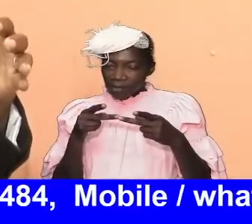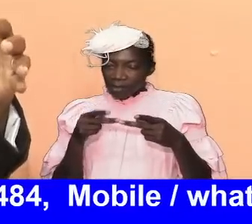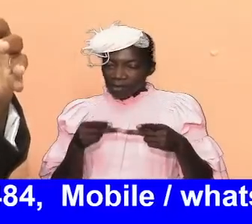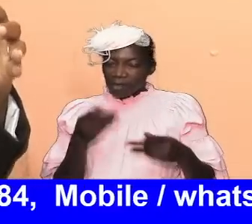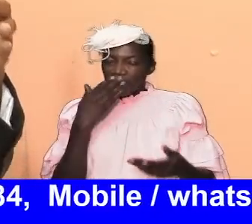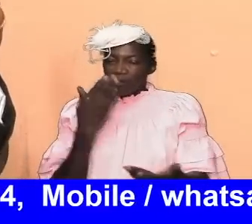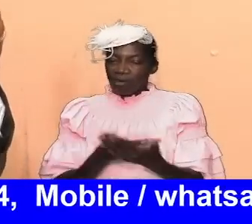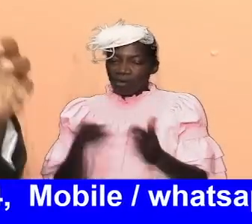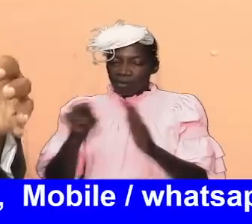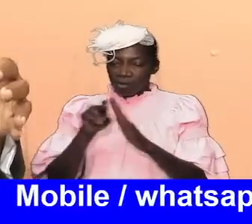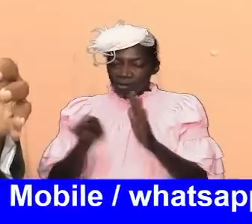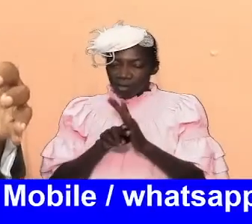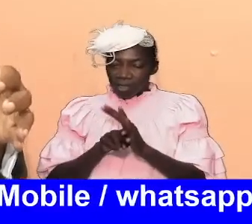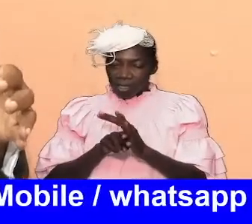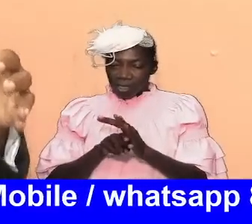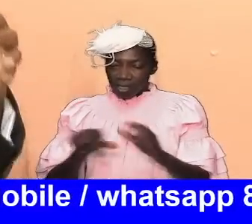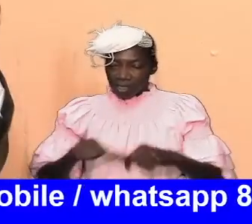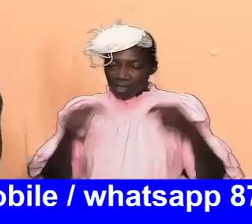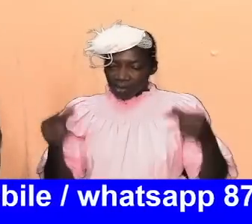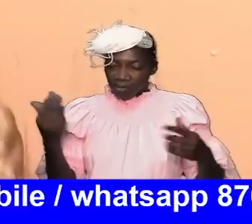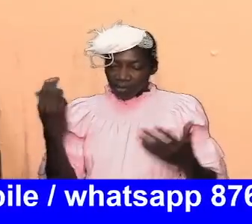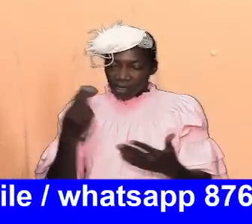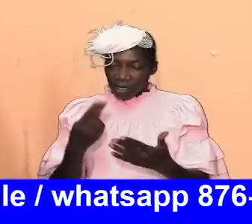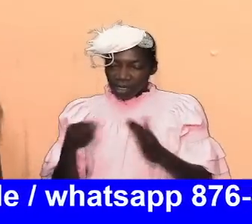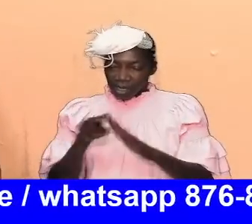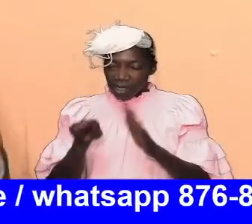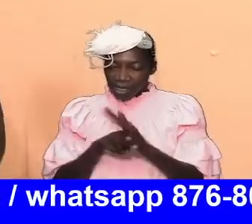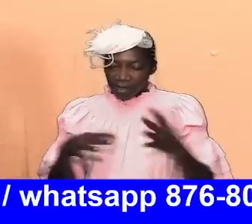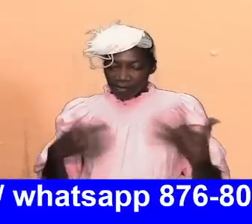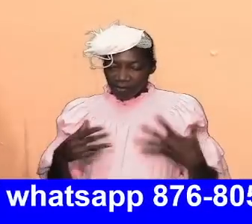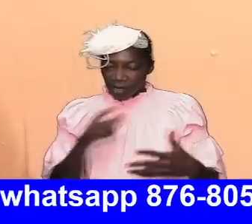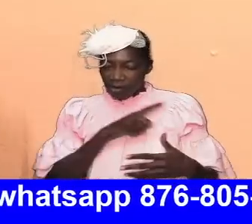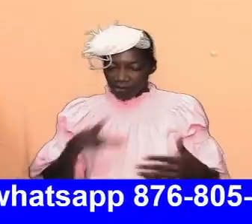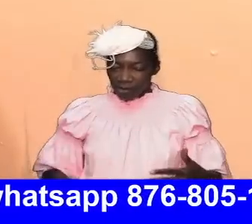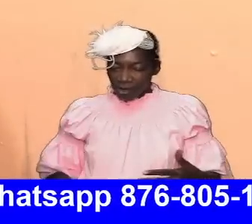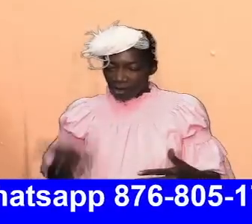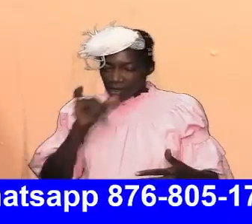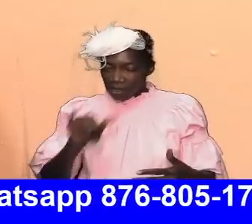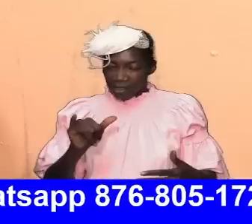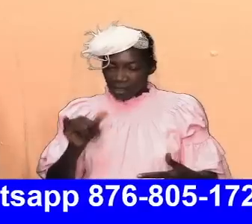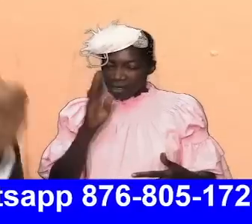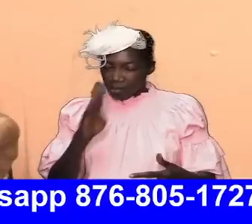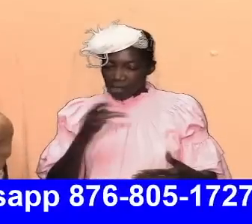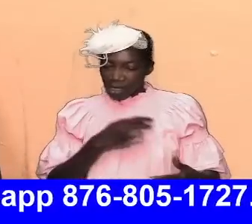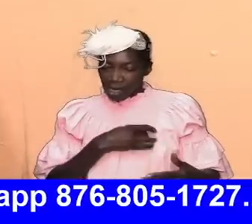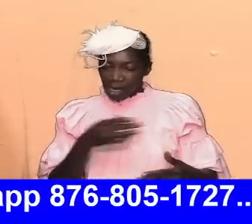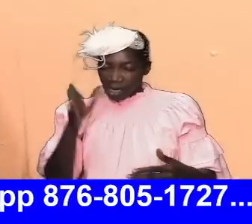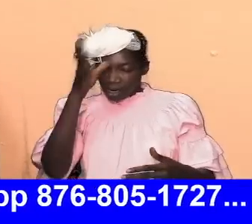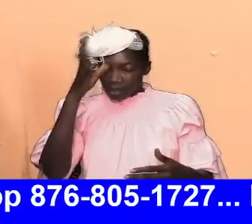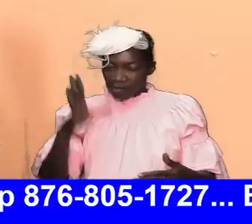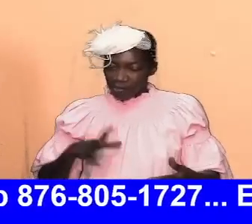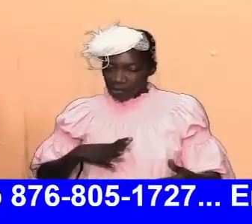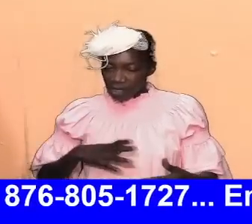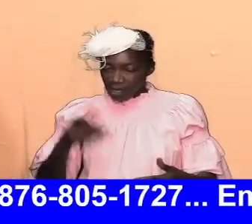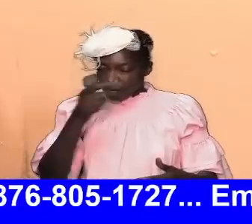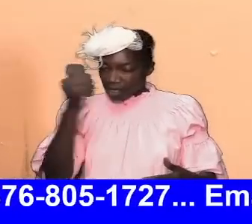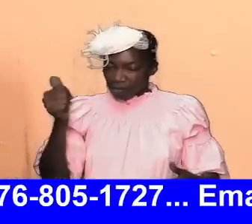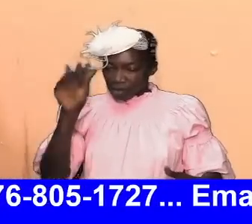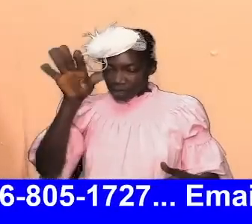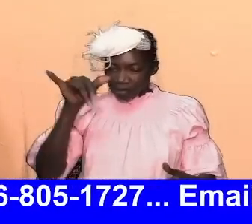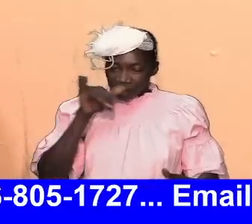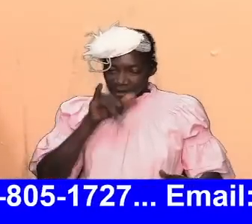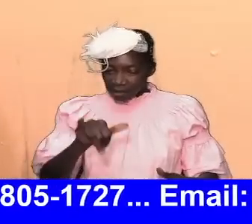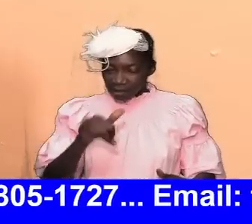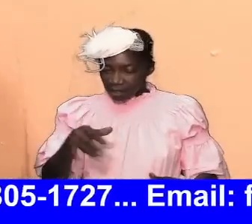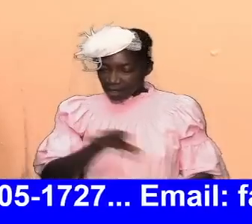goodness and your greatness and the fear of the lord must still be in the hearts of men because you are still the